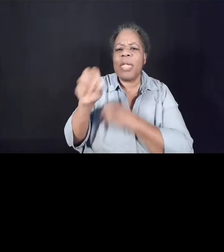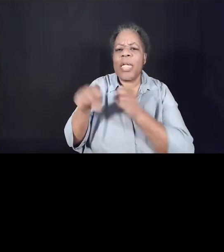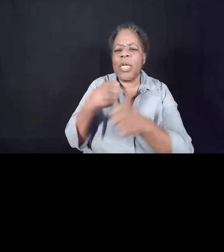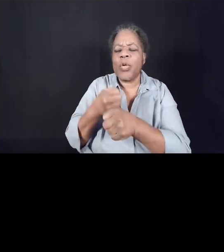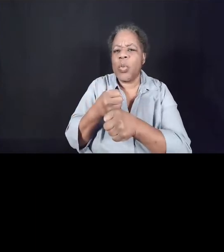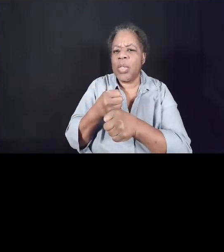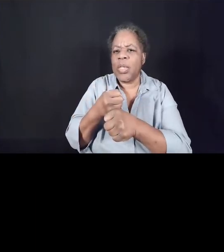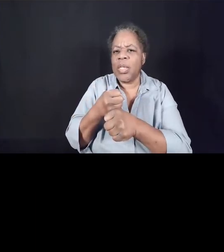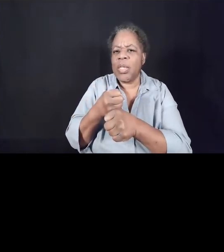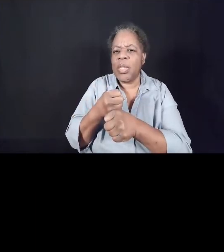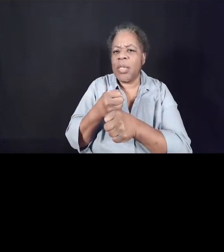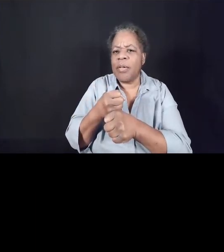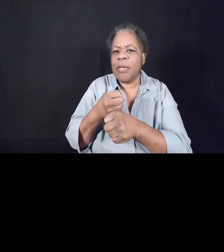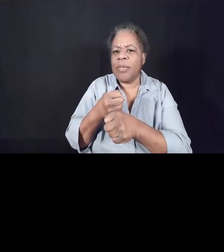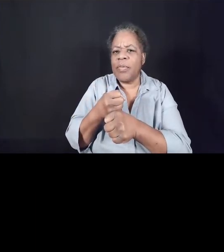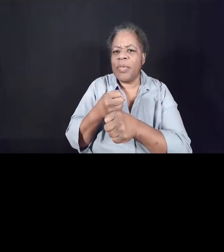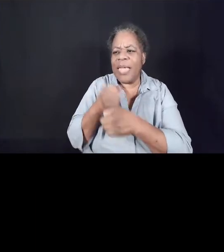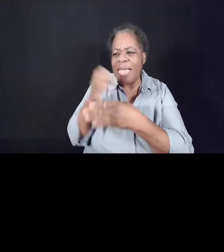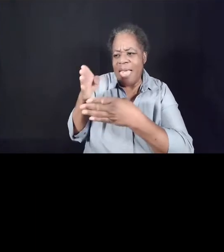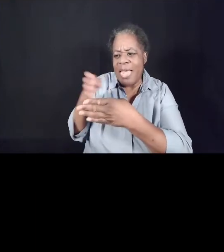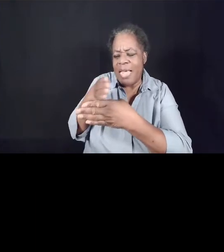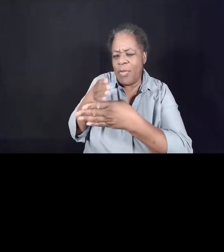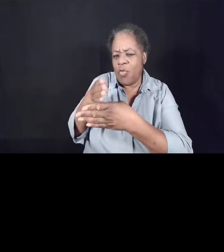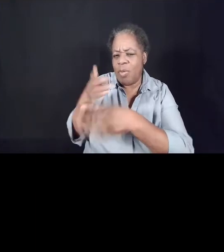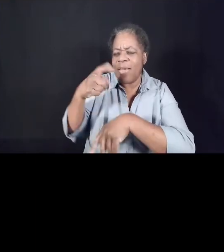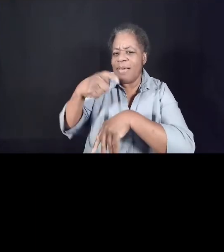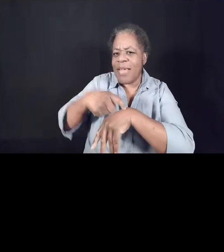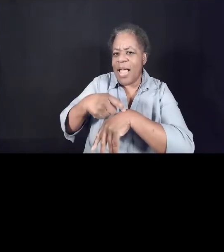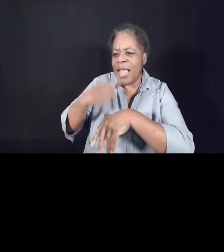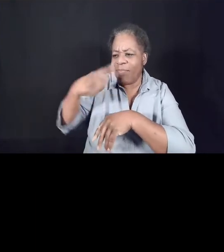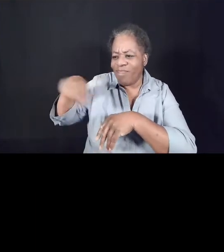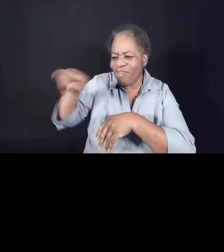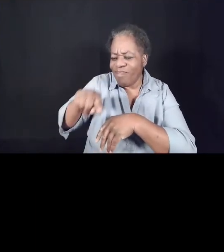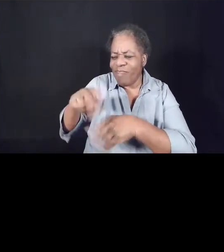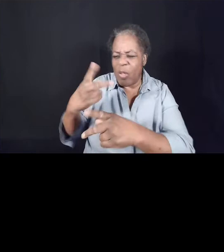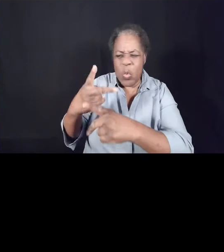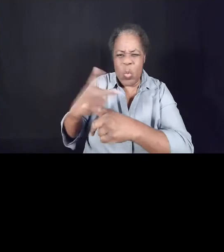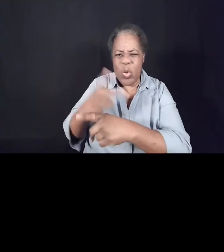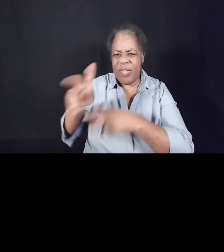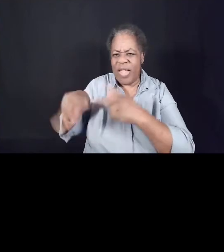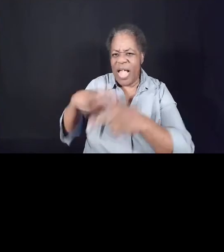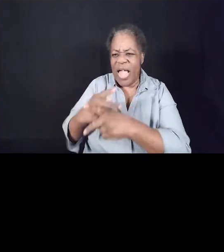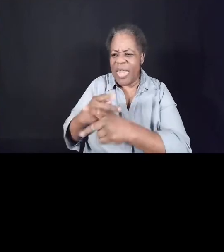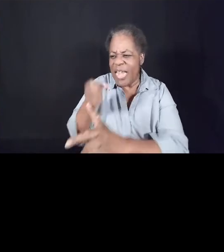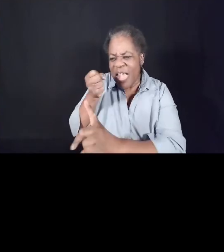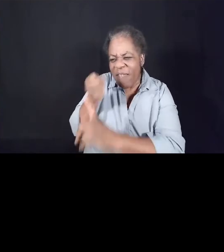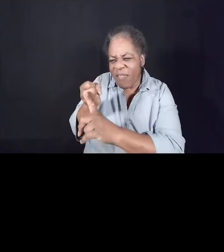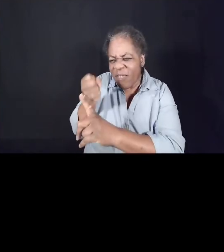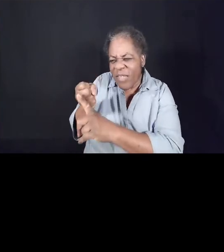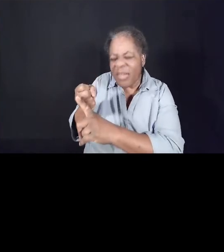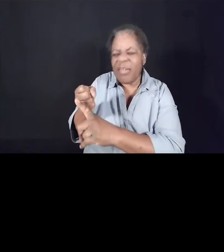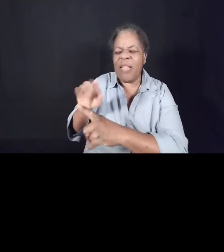It was an in-between time of the worst kind that affected every aspect of their lives.